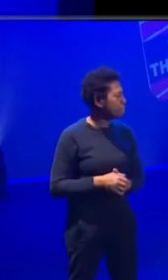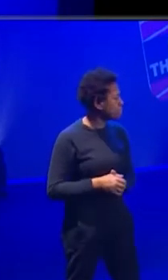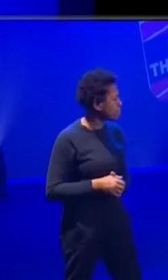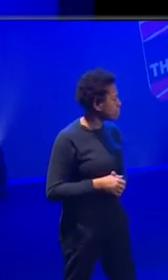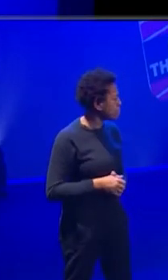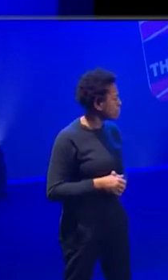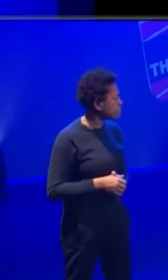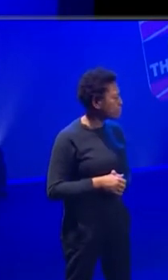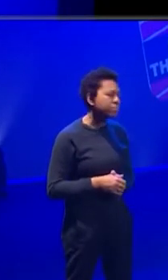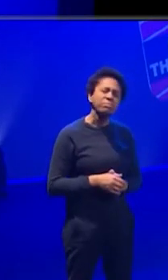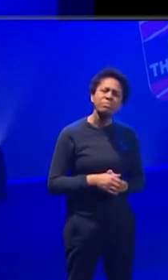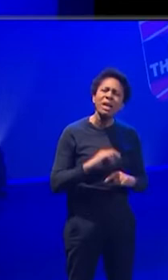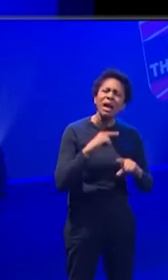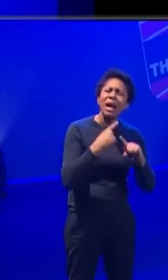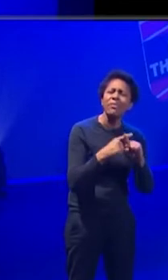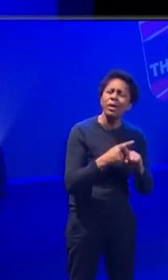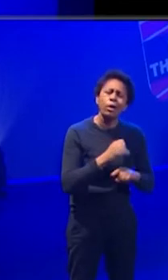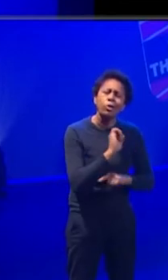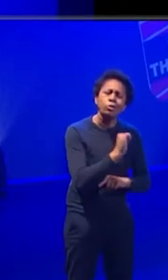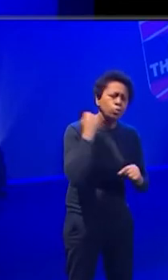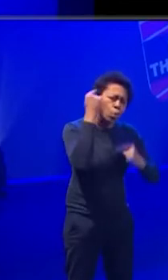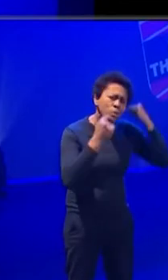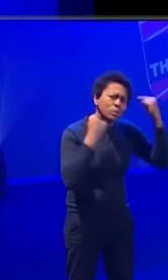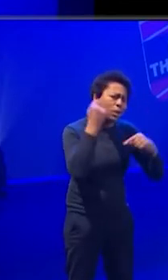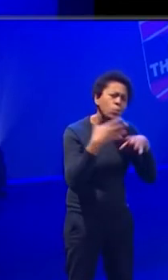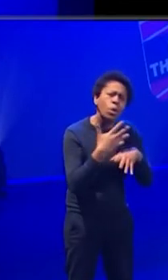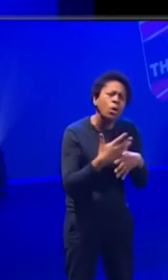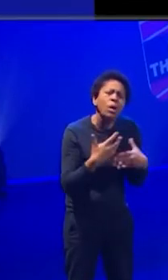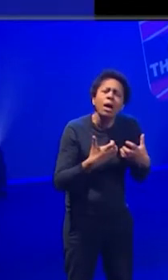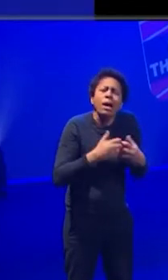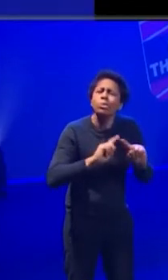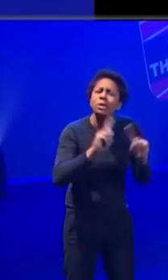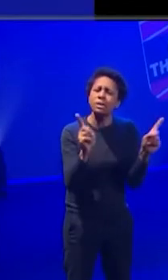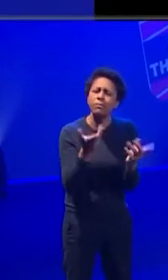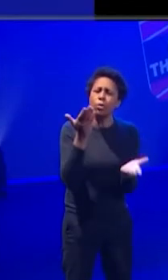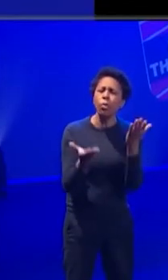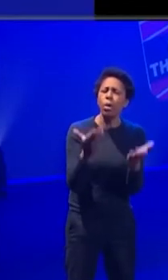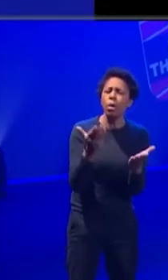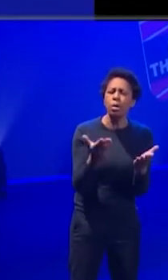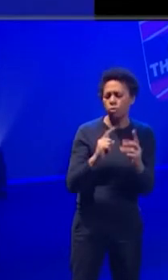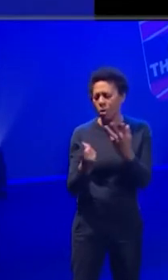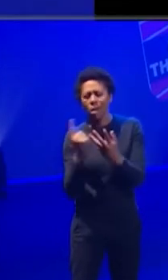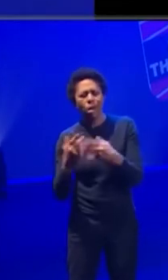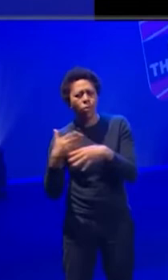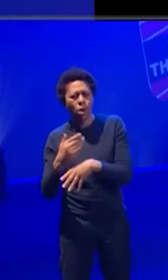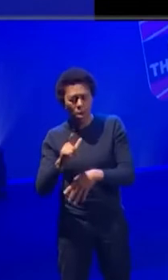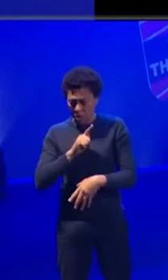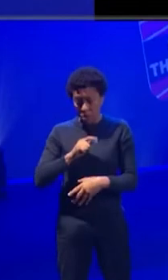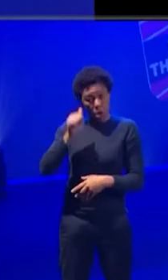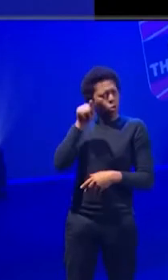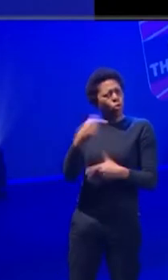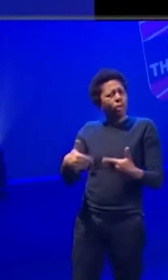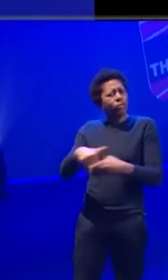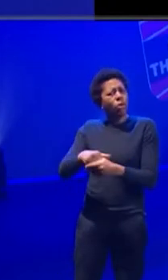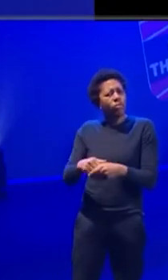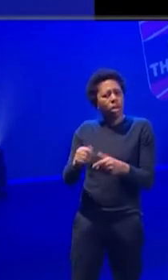And Javier, how is your sound work for theatre different to your other work? For example, your implementation for gaming and what advice would you give for any